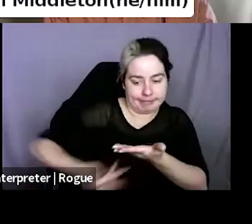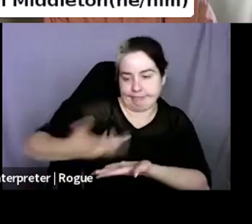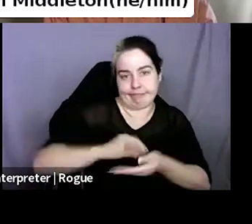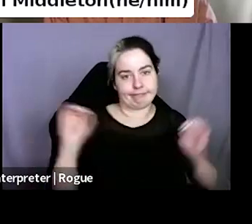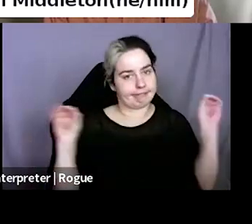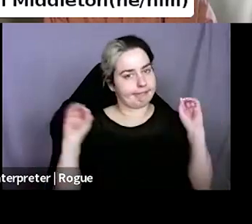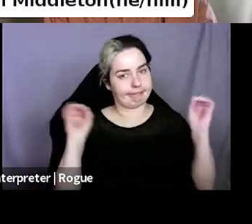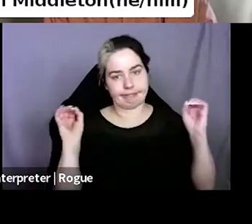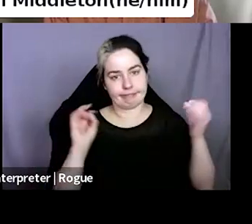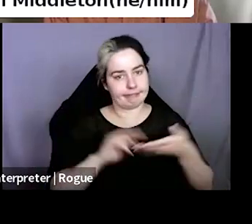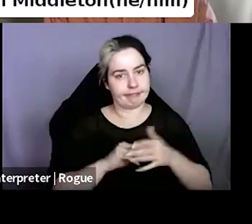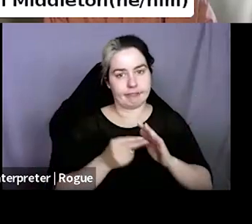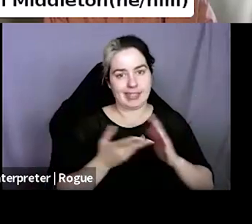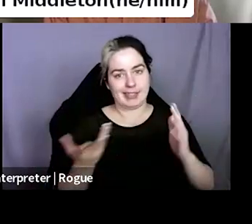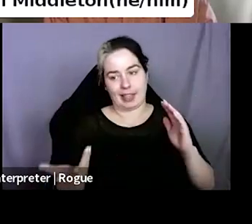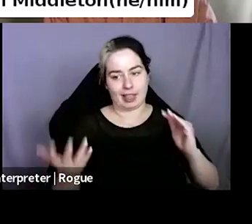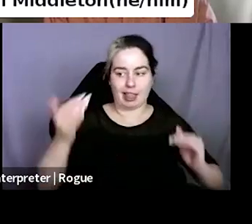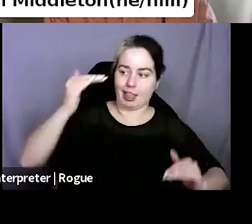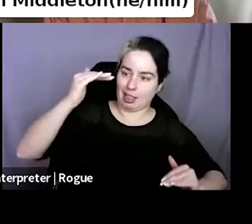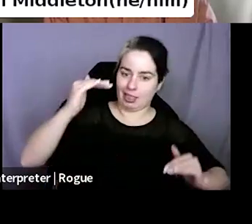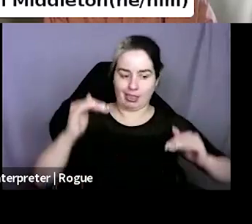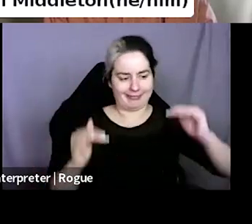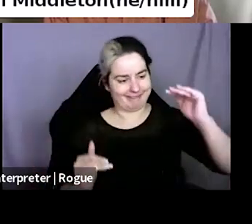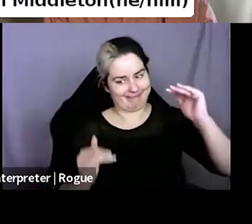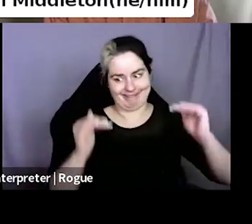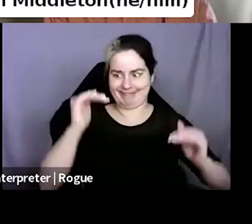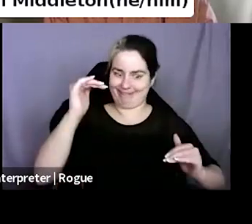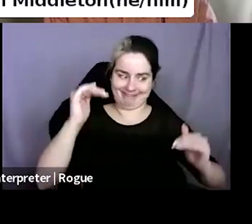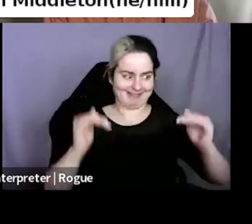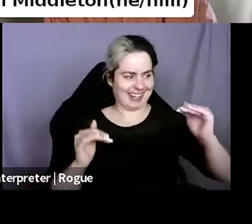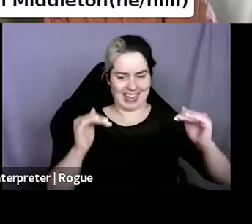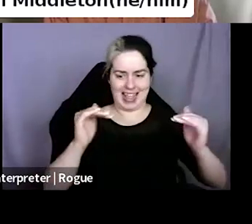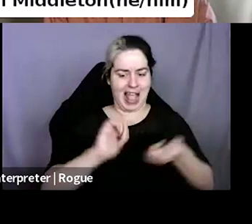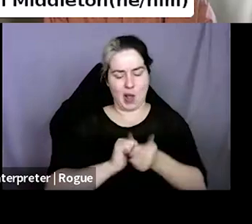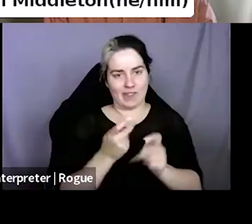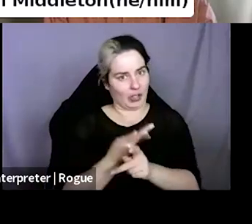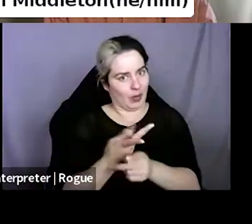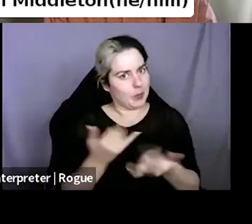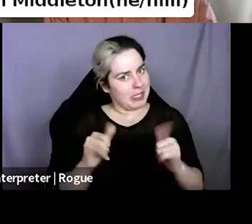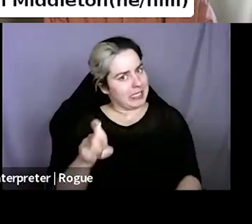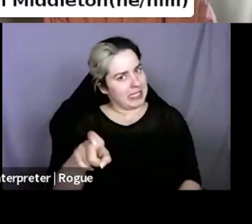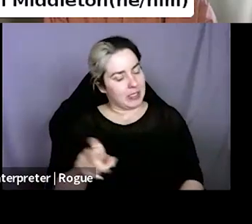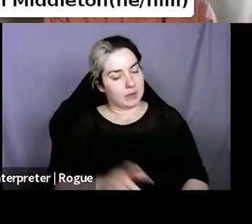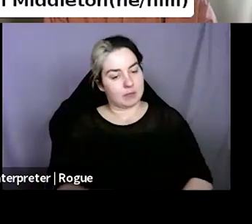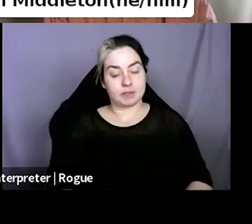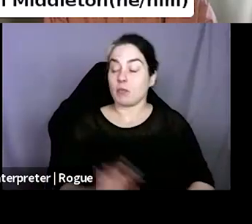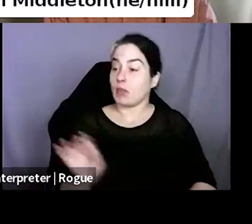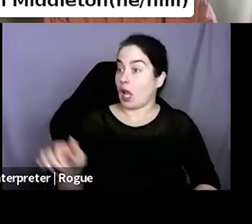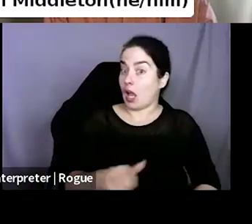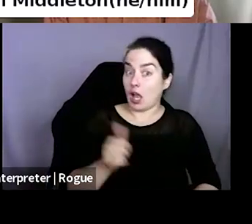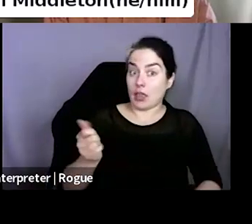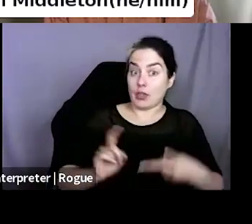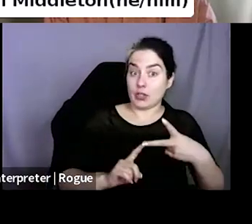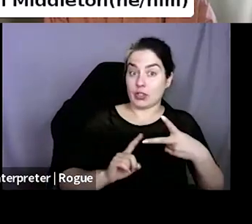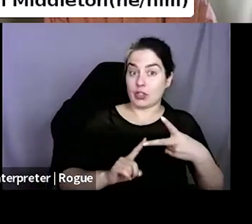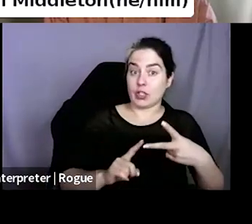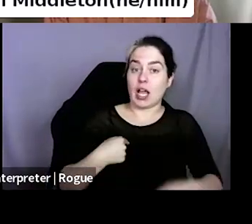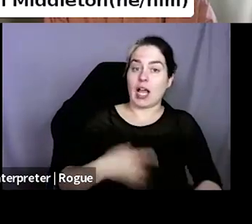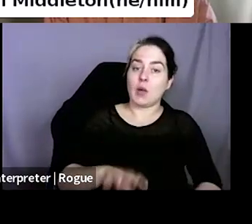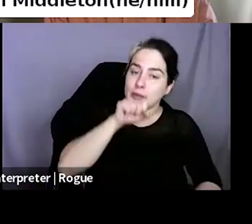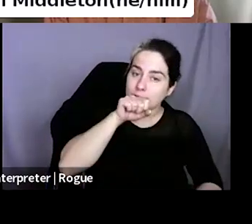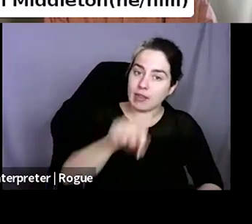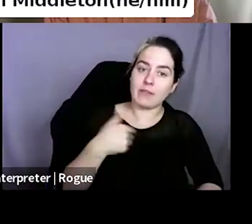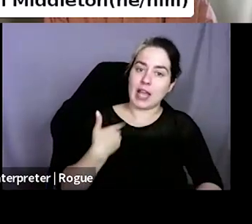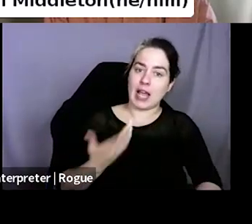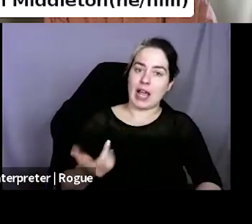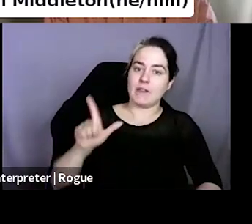asymmetry in the industry there that I, I still think needs to be sorted out. The other thing is I would kill for someone to start a Libro FM, but for eBooks,